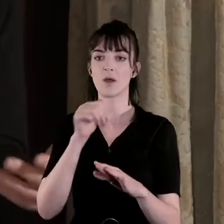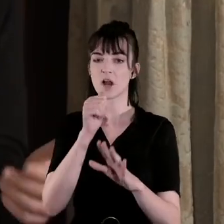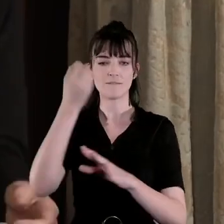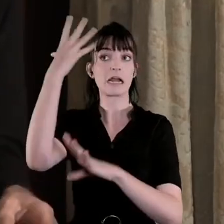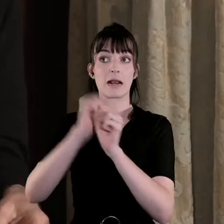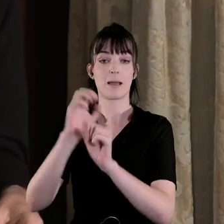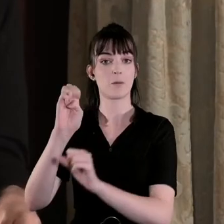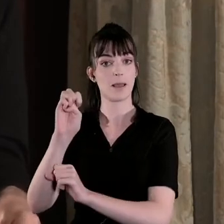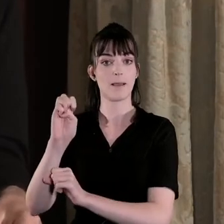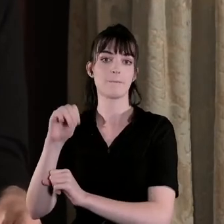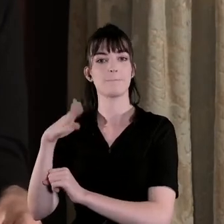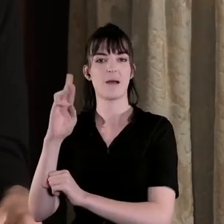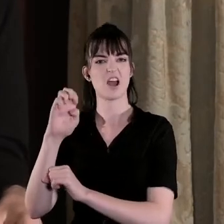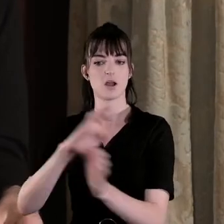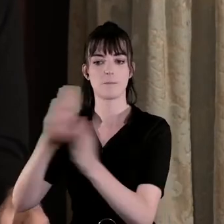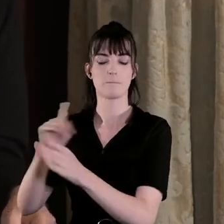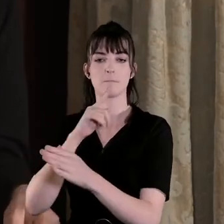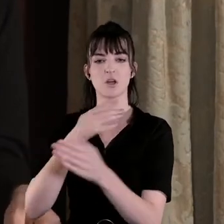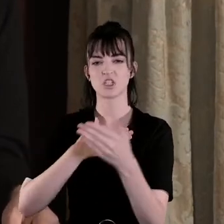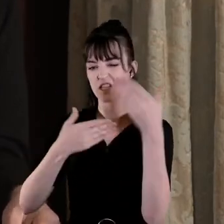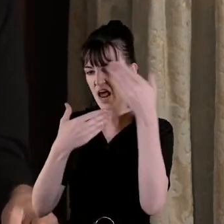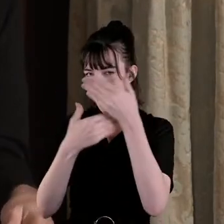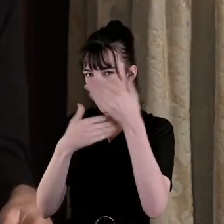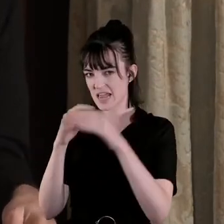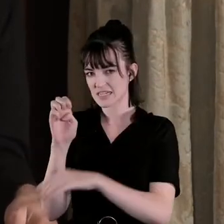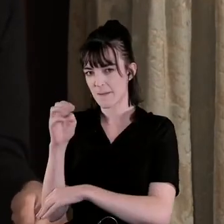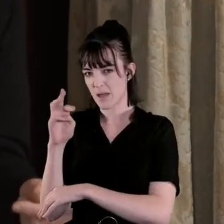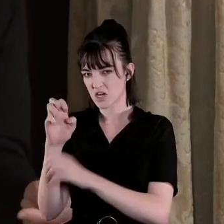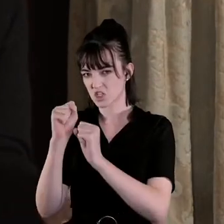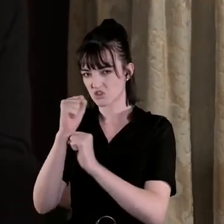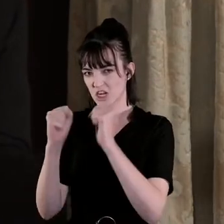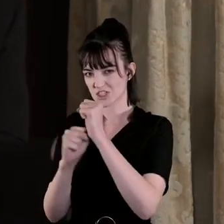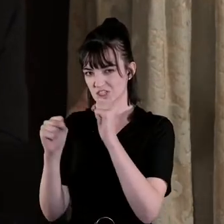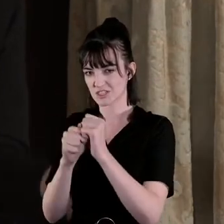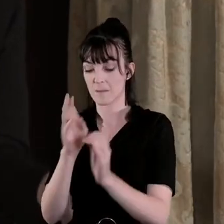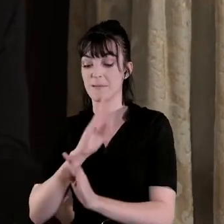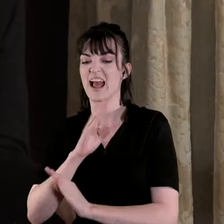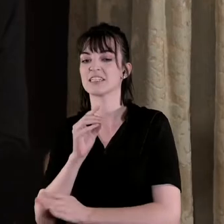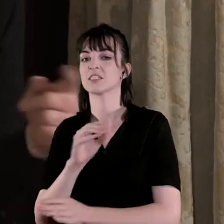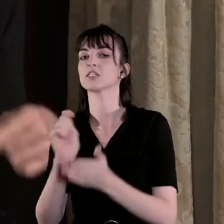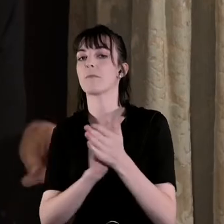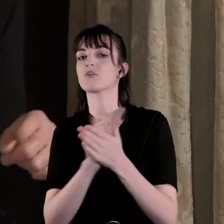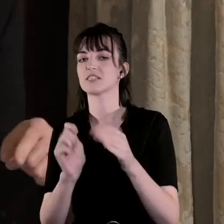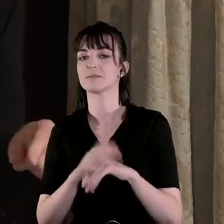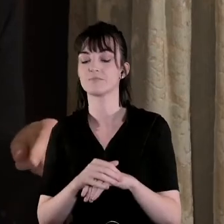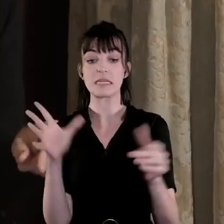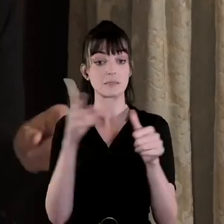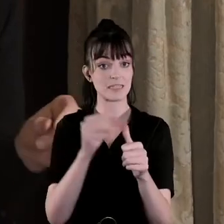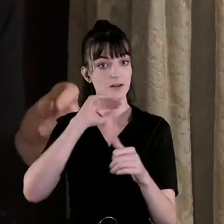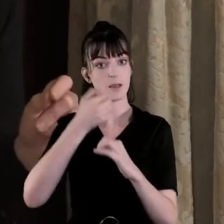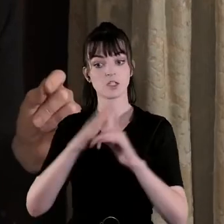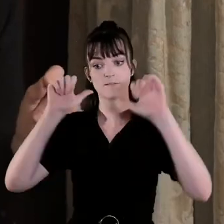to disguise or mask imperial structures in particular pressure from the US and from the other British